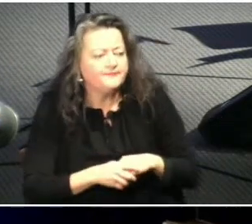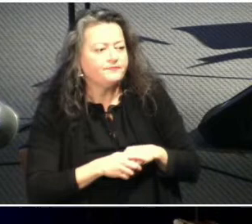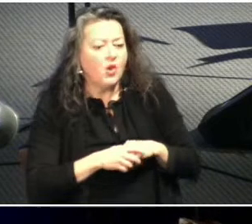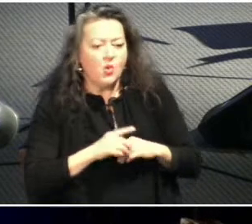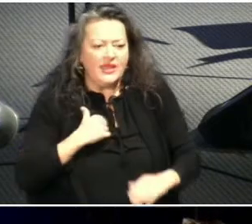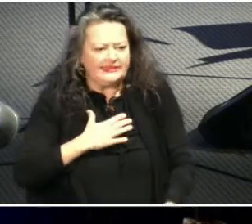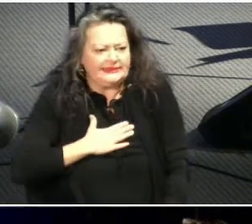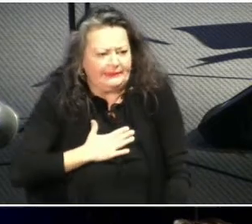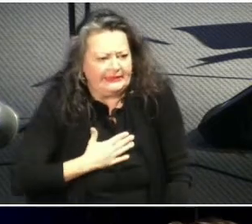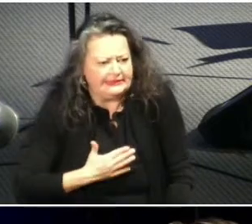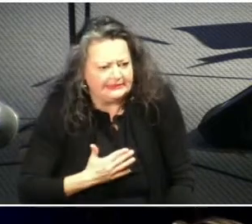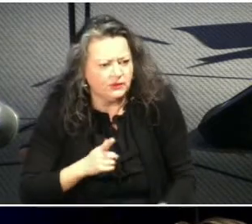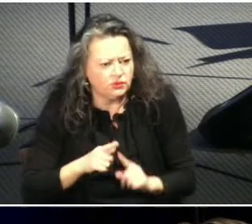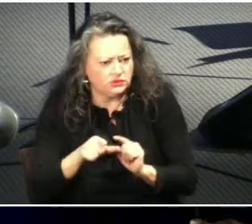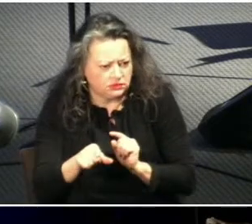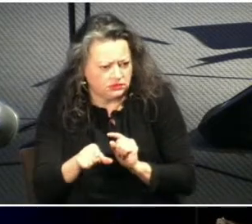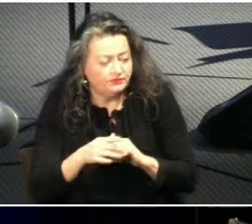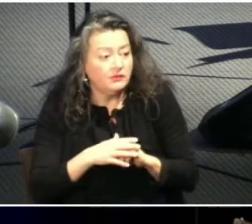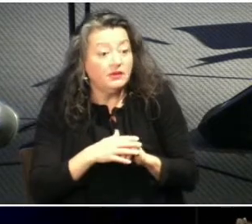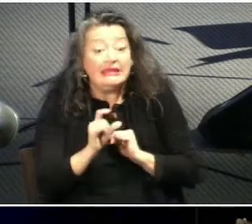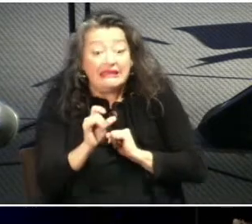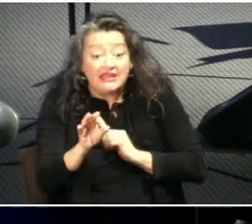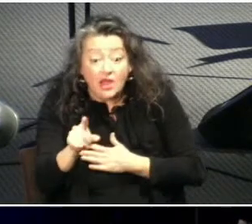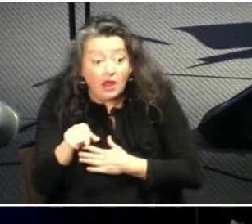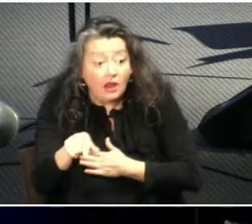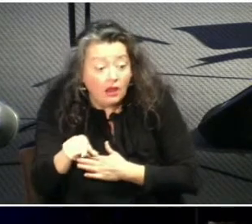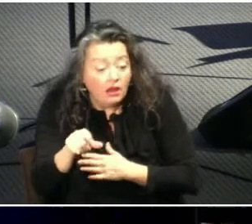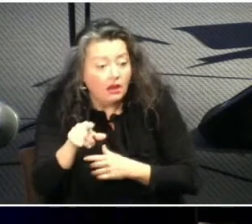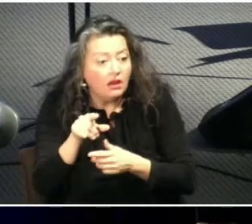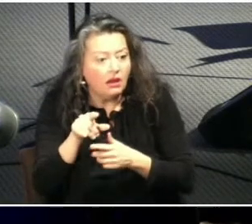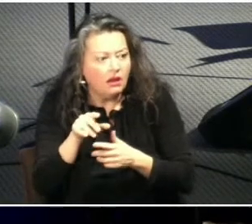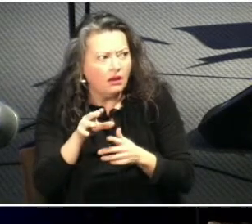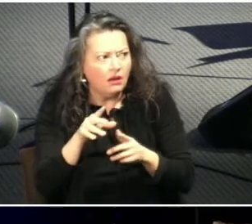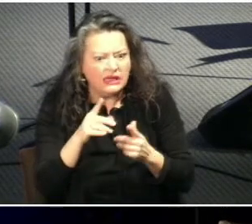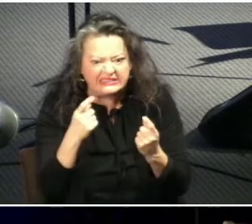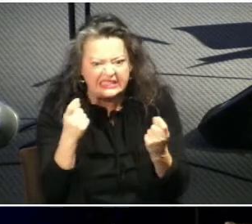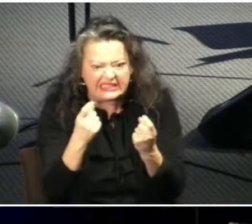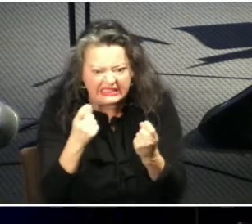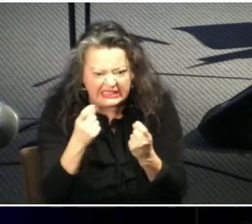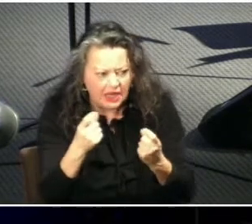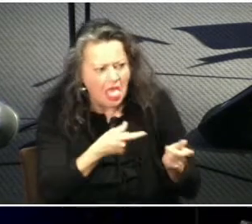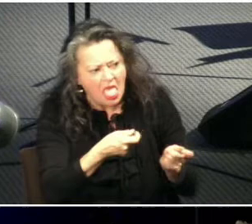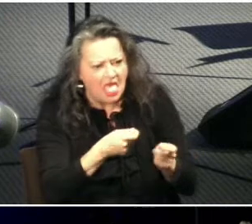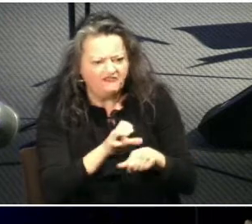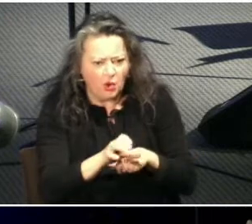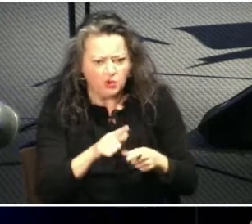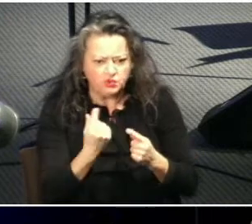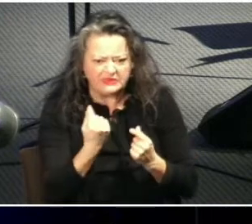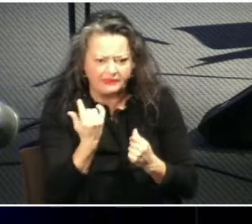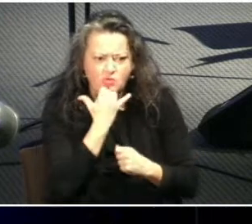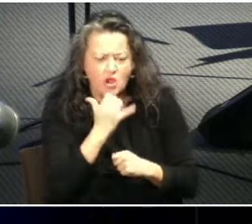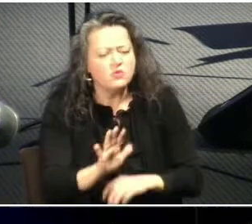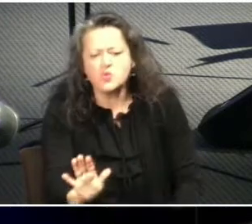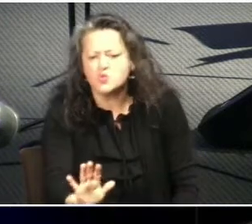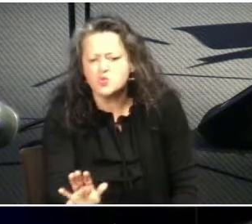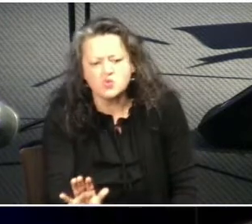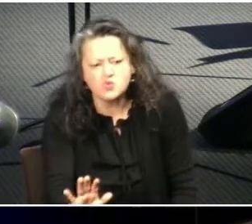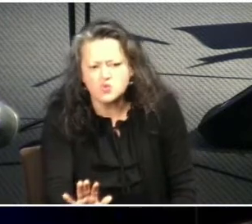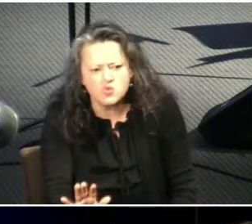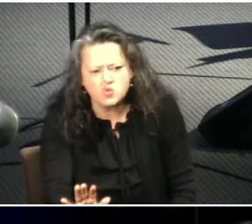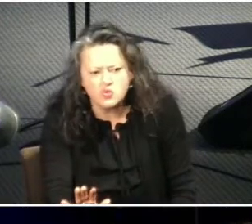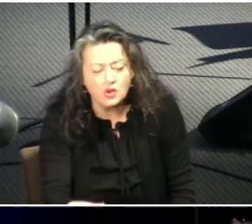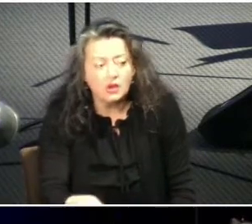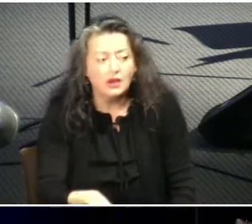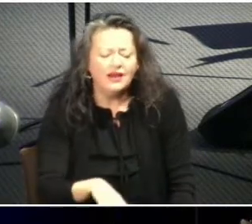like abuse would not be fitting second thought submission doesn't mean that you can never